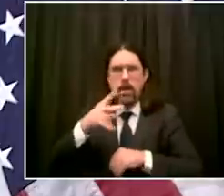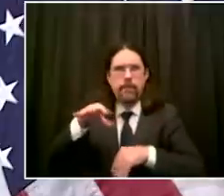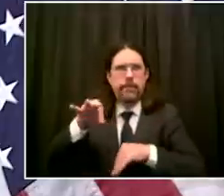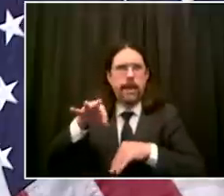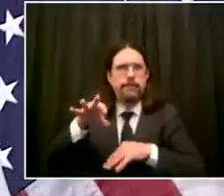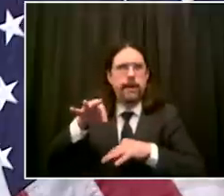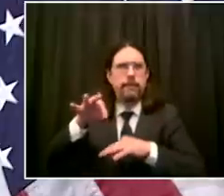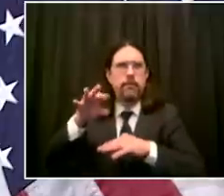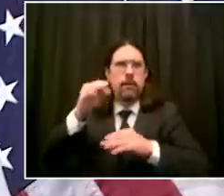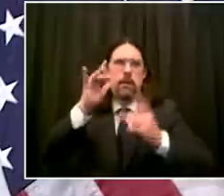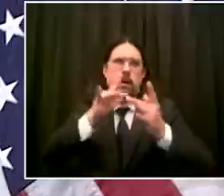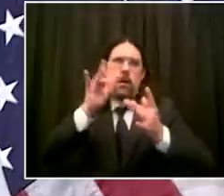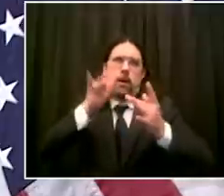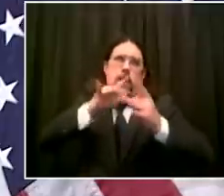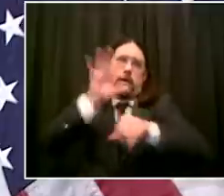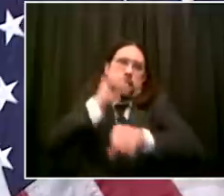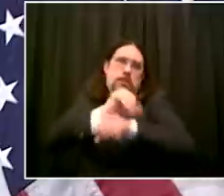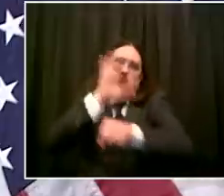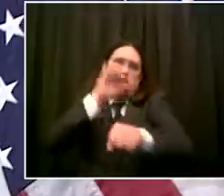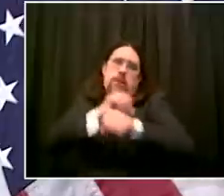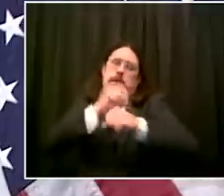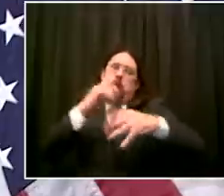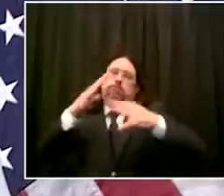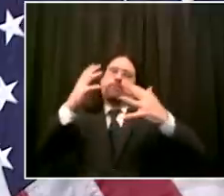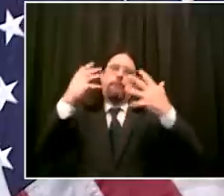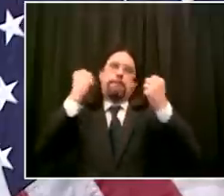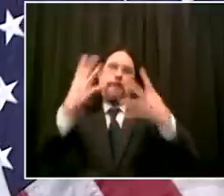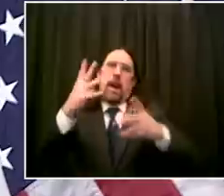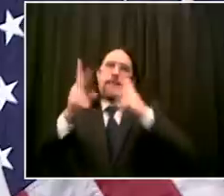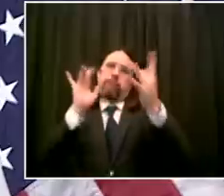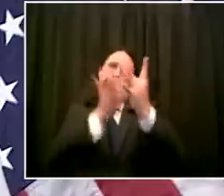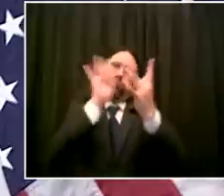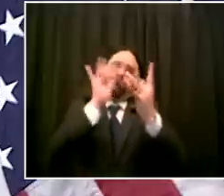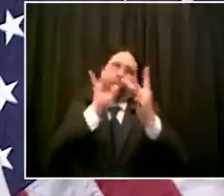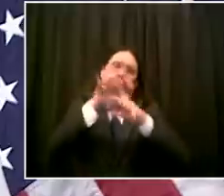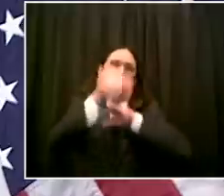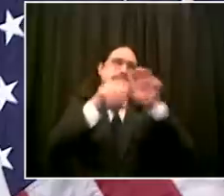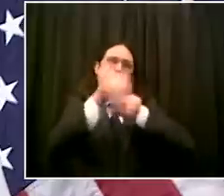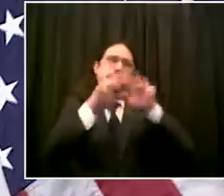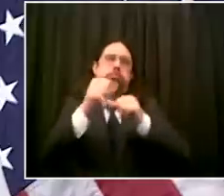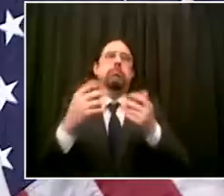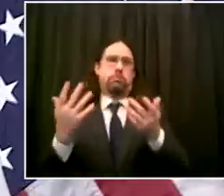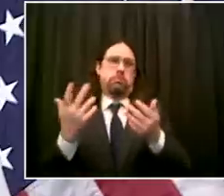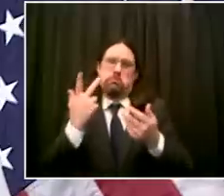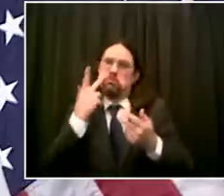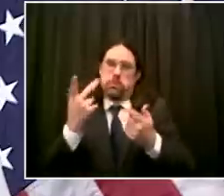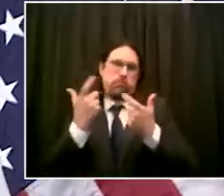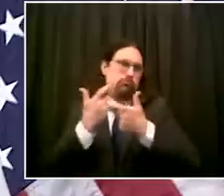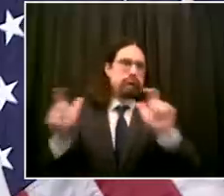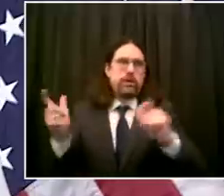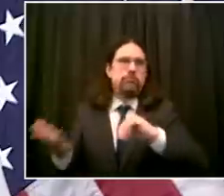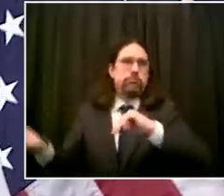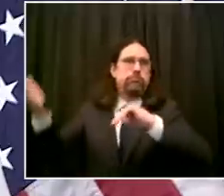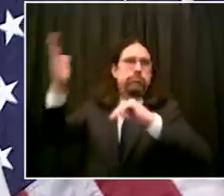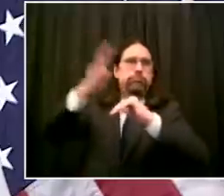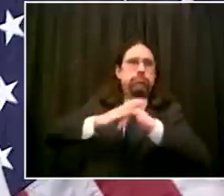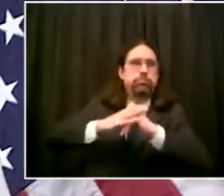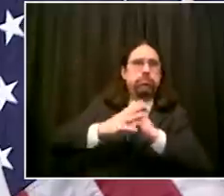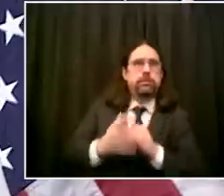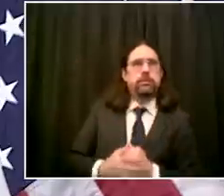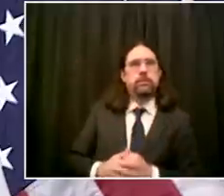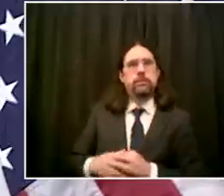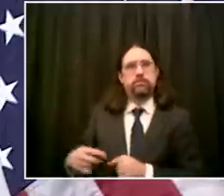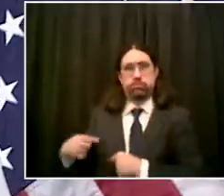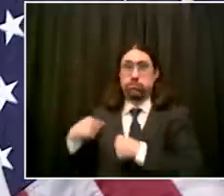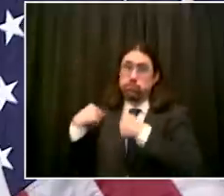that when people get tested it's part of the bigger strategy of beating back this disease so i like what i'm seeing and i'm confident as we have more